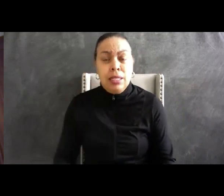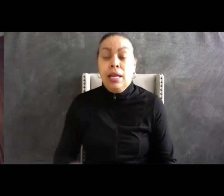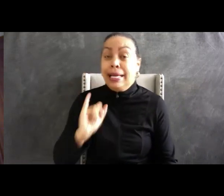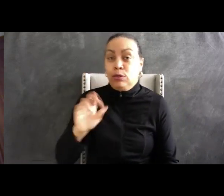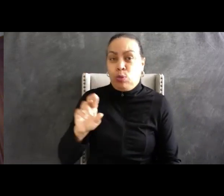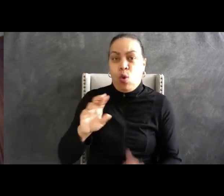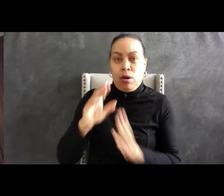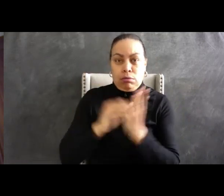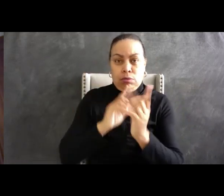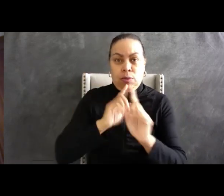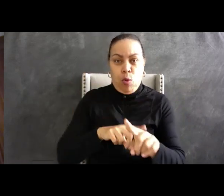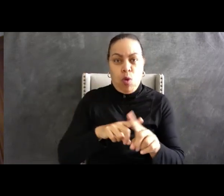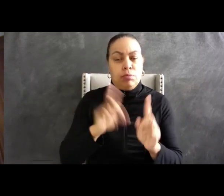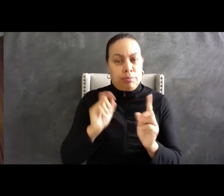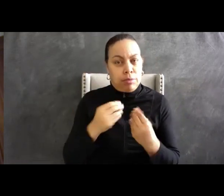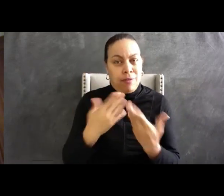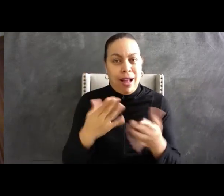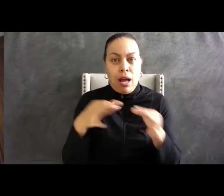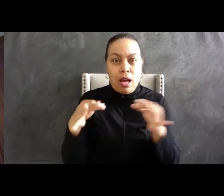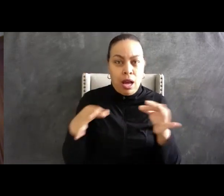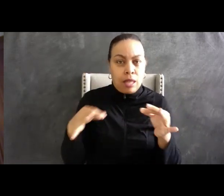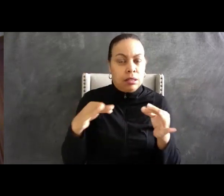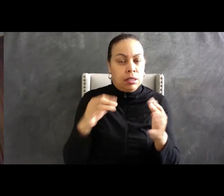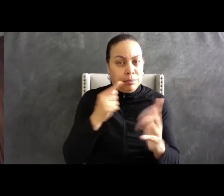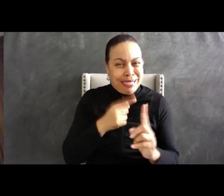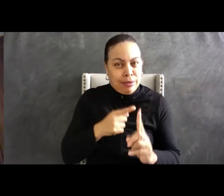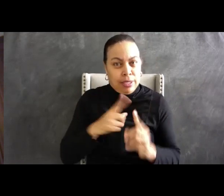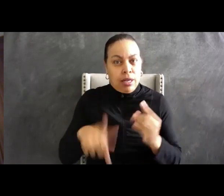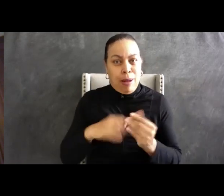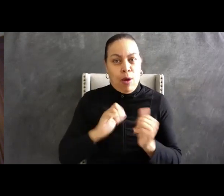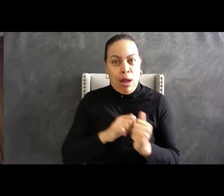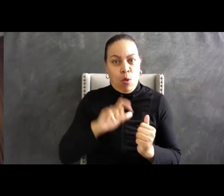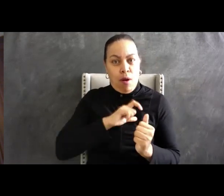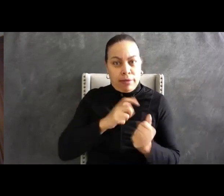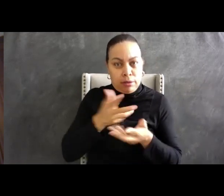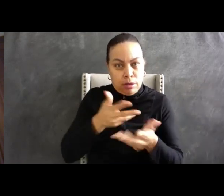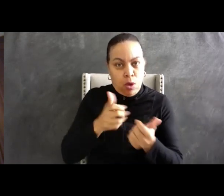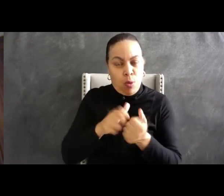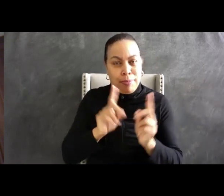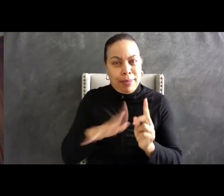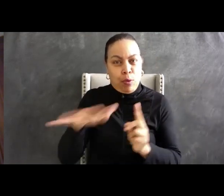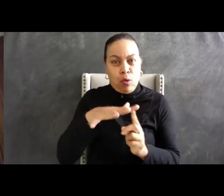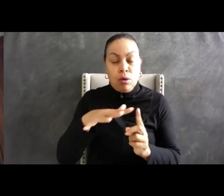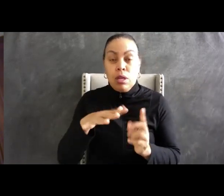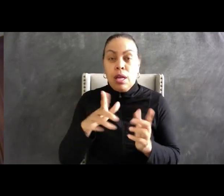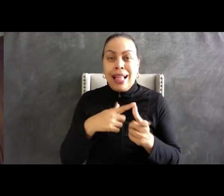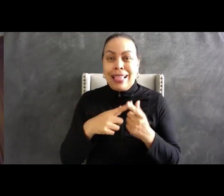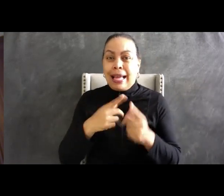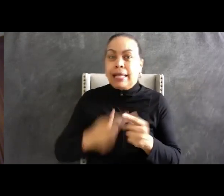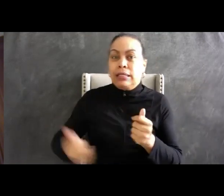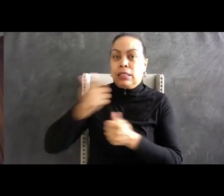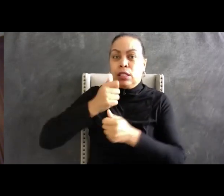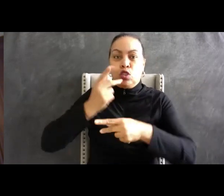equip supervisory staff with the needed information necessary to assess compliance